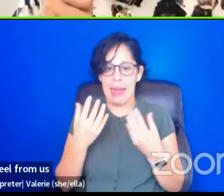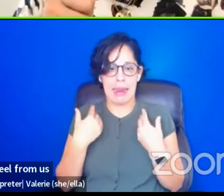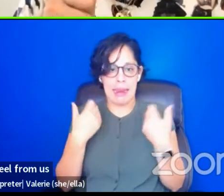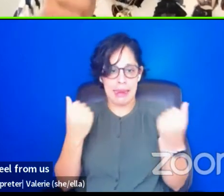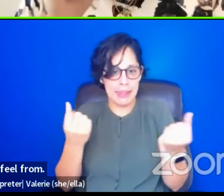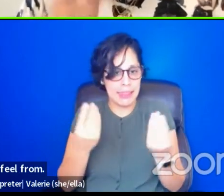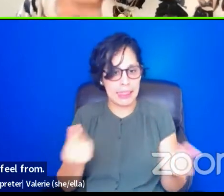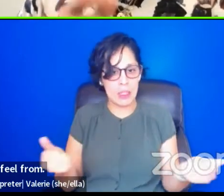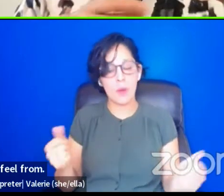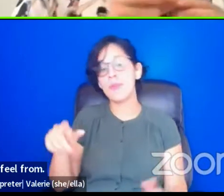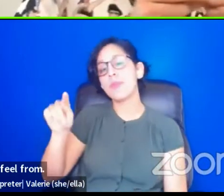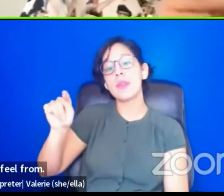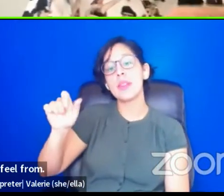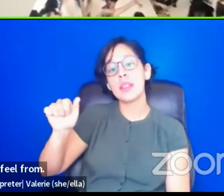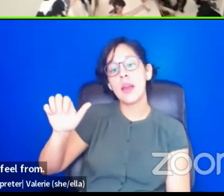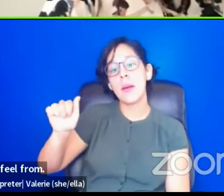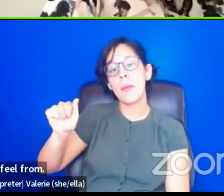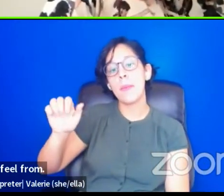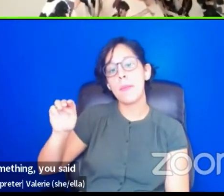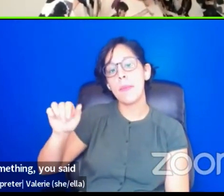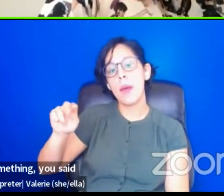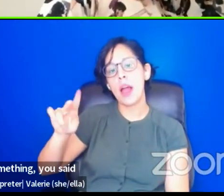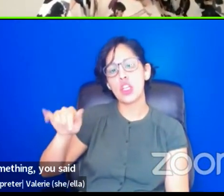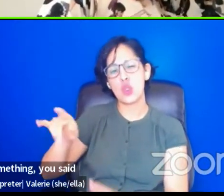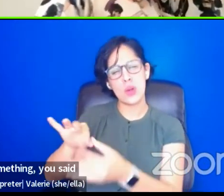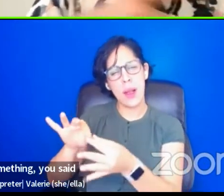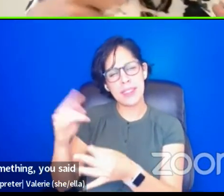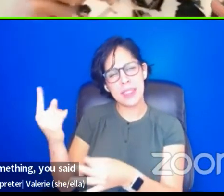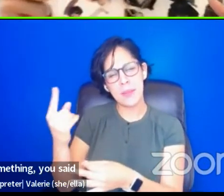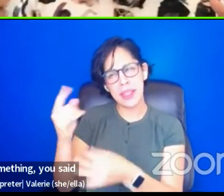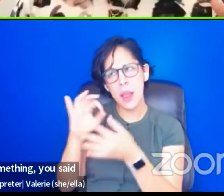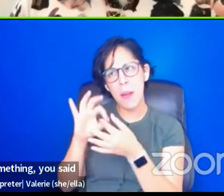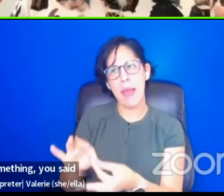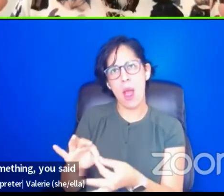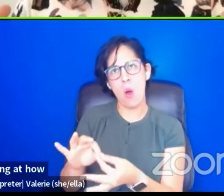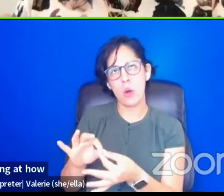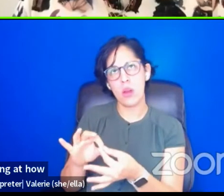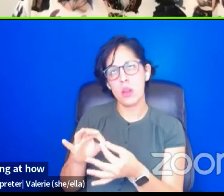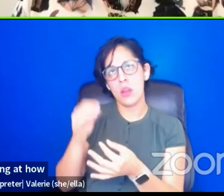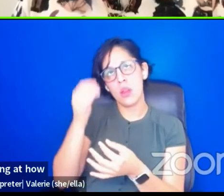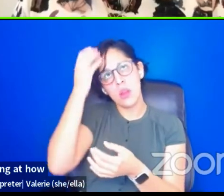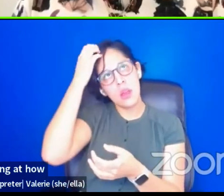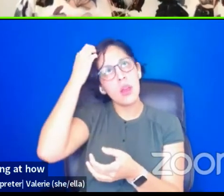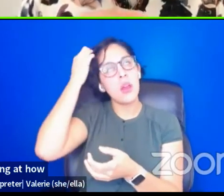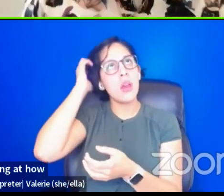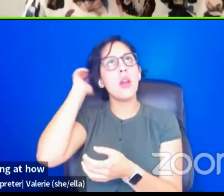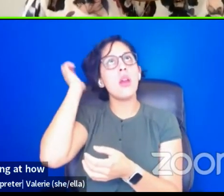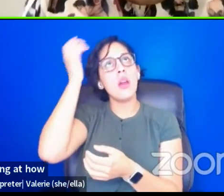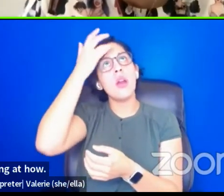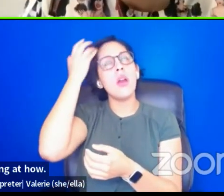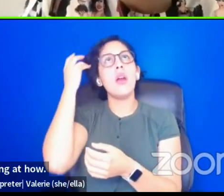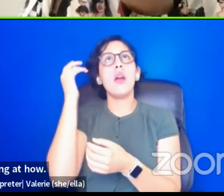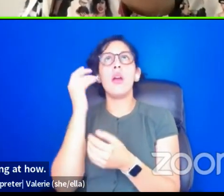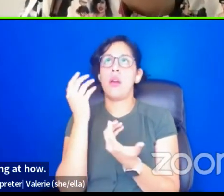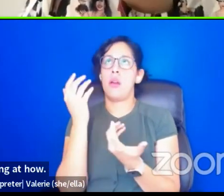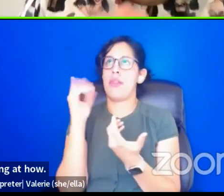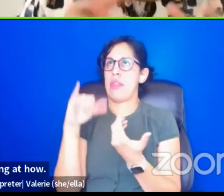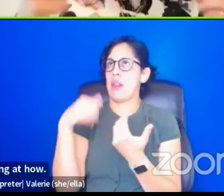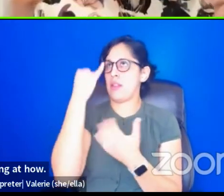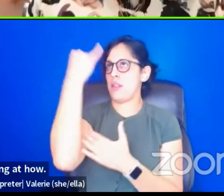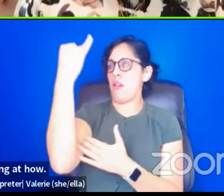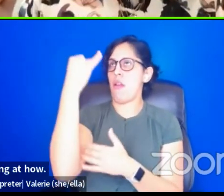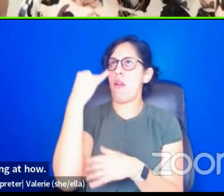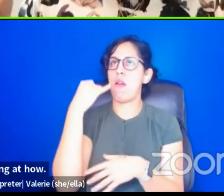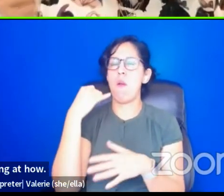just want to say something. You said something about like looking at how, if I don't pay